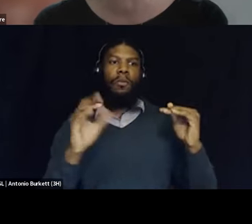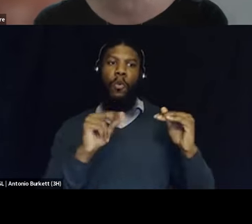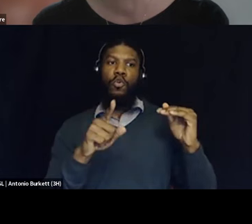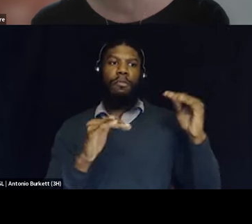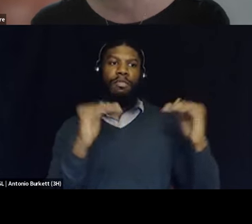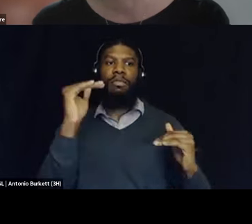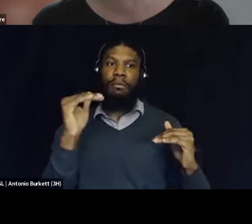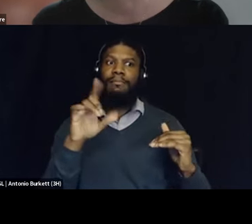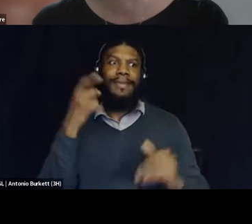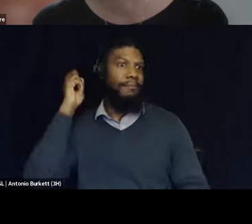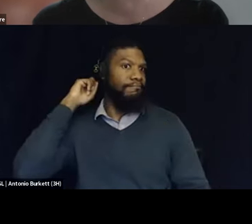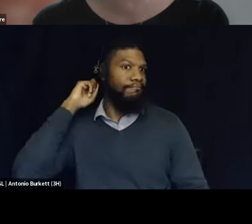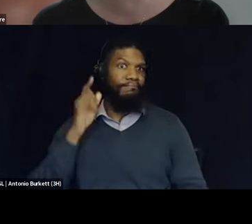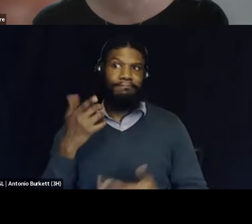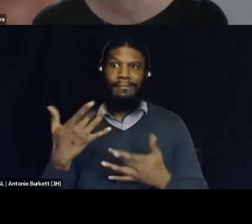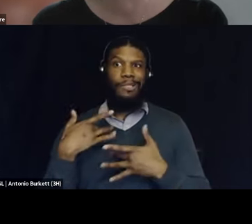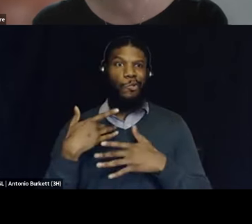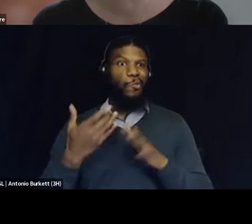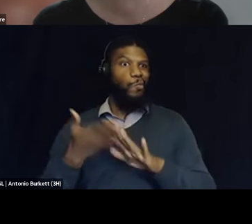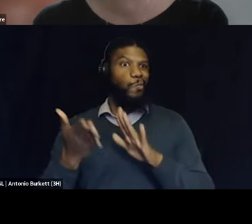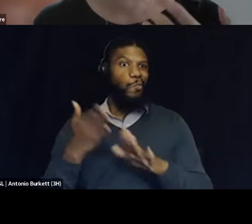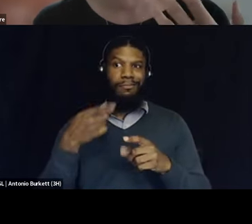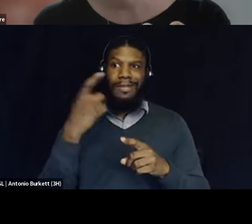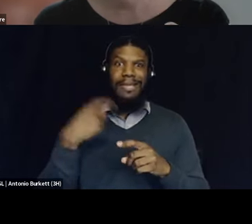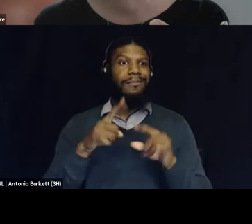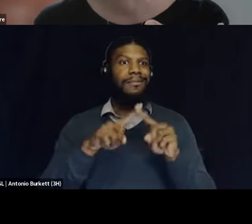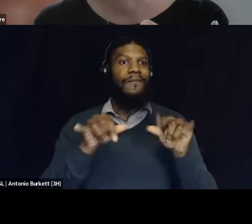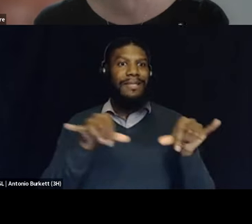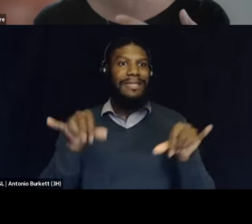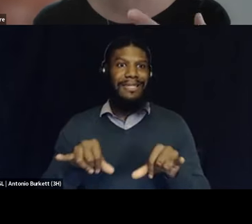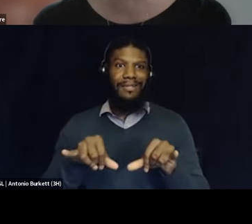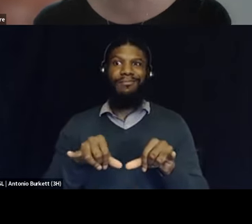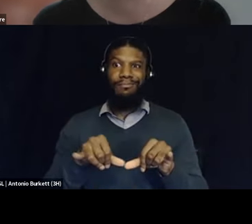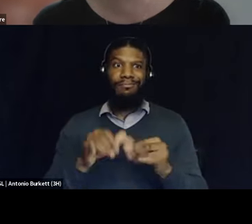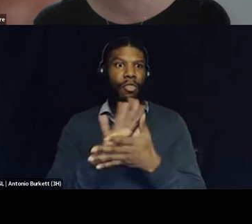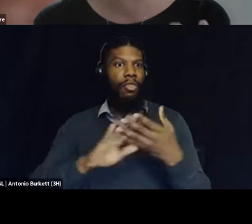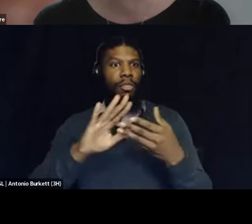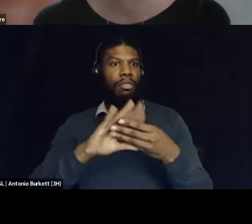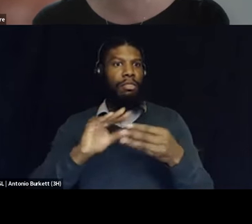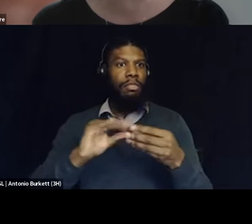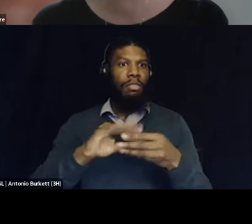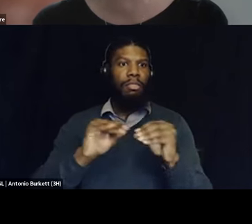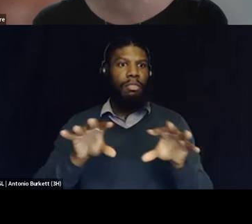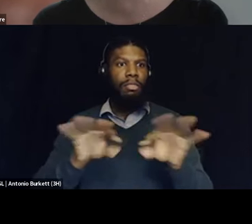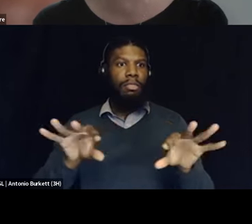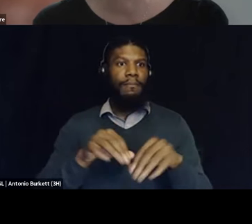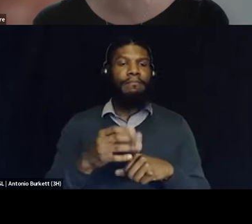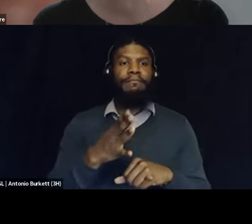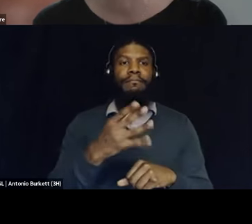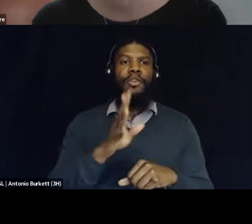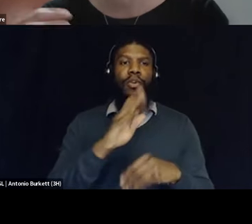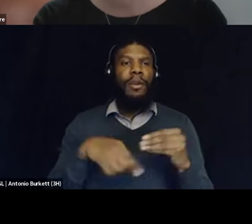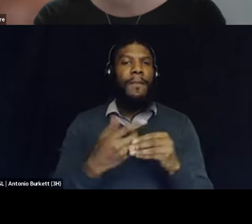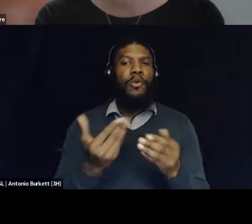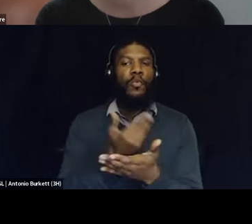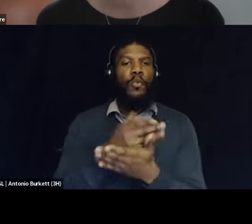society so i want to turn it around you know as hasita was raising this acceleration of new data sources and the proliferation